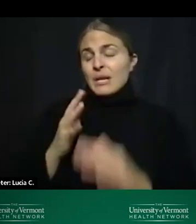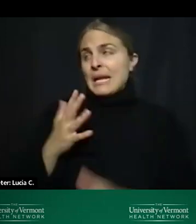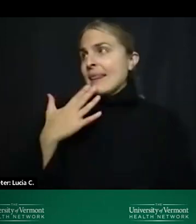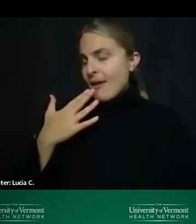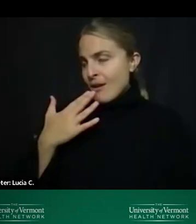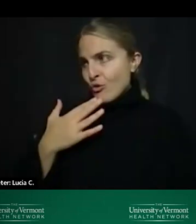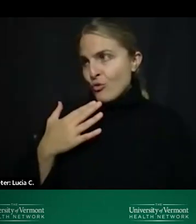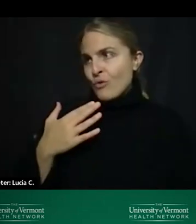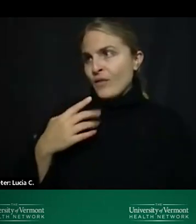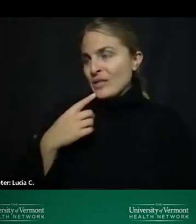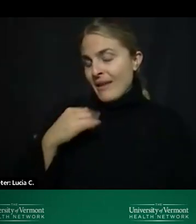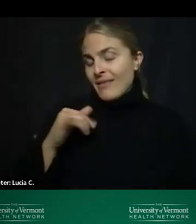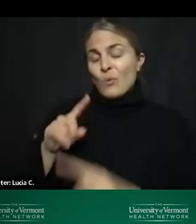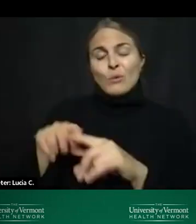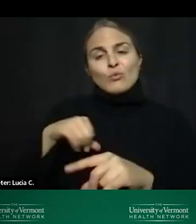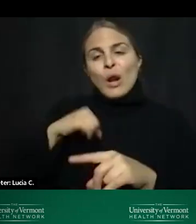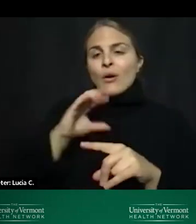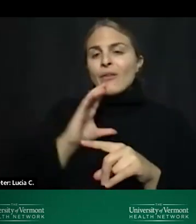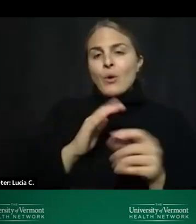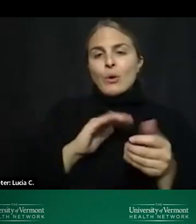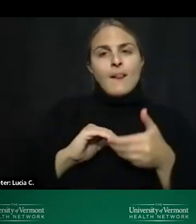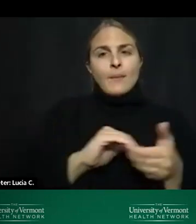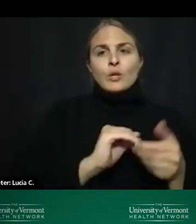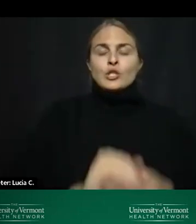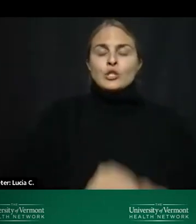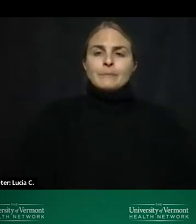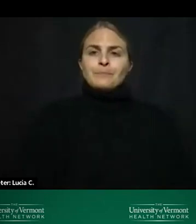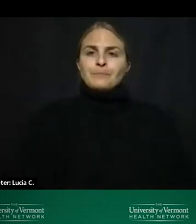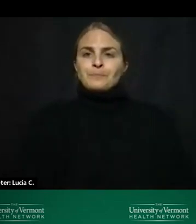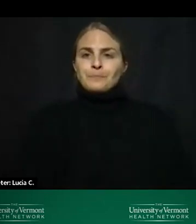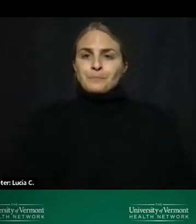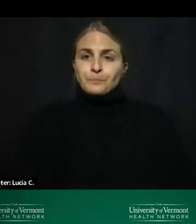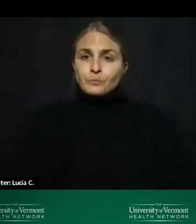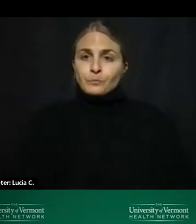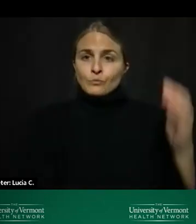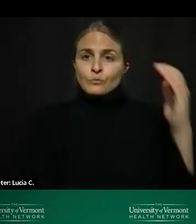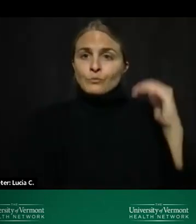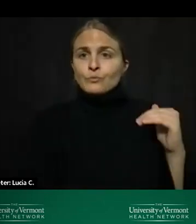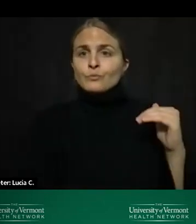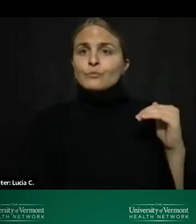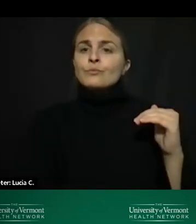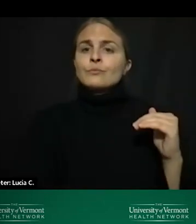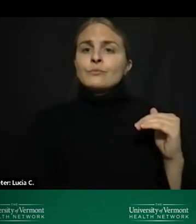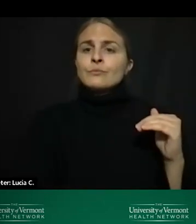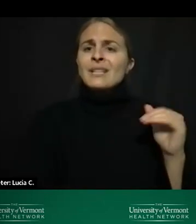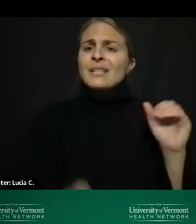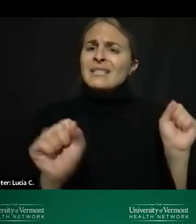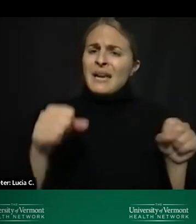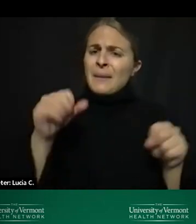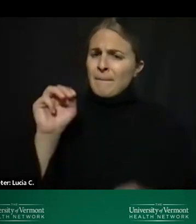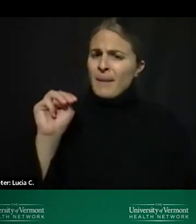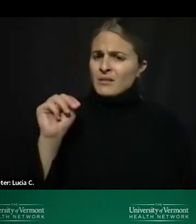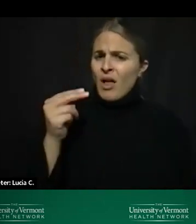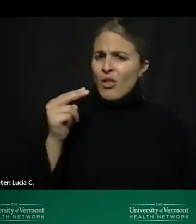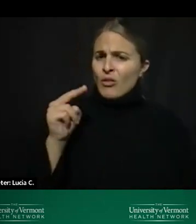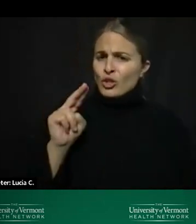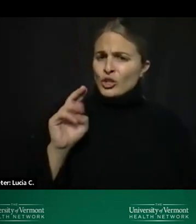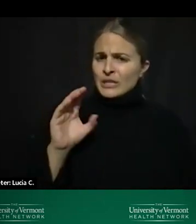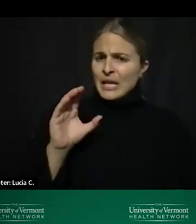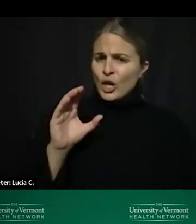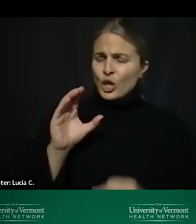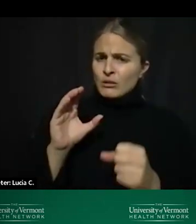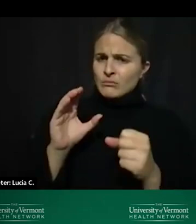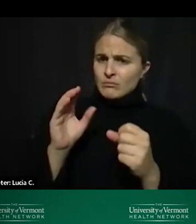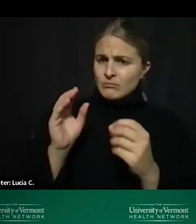of of this collaboration um uh the next question is uh can the mental health urgent care serve vermonters